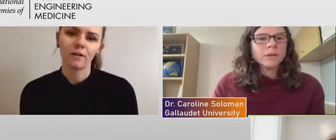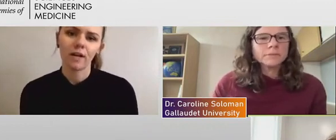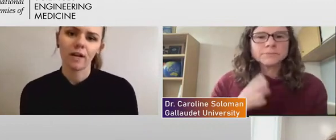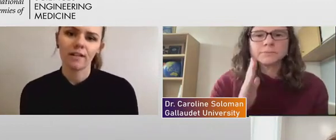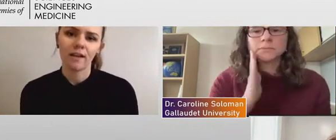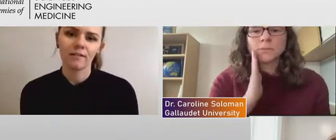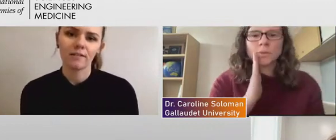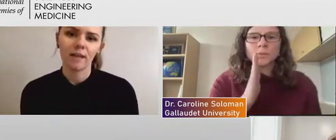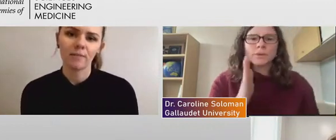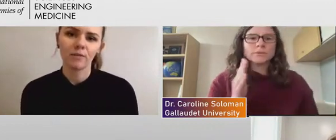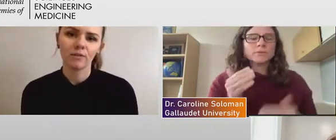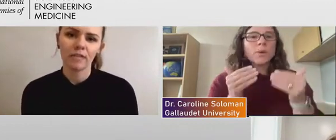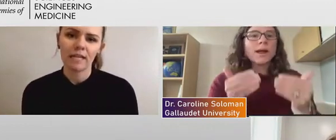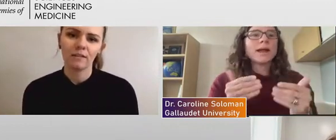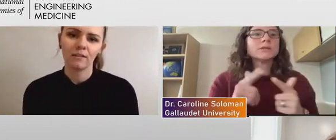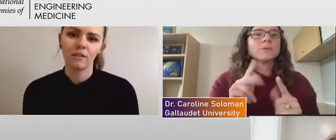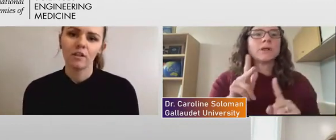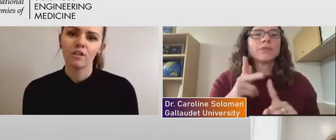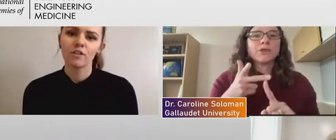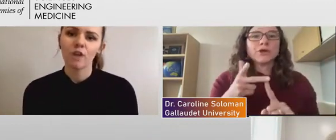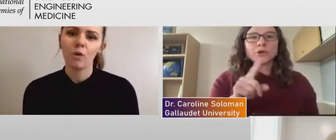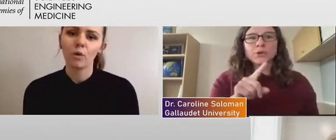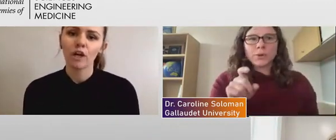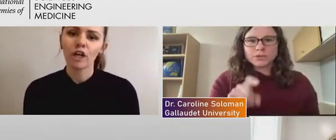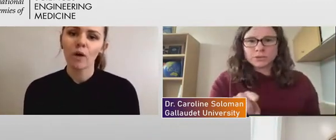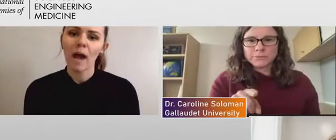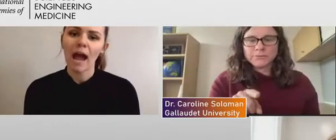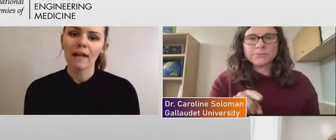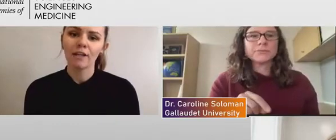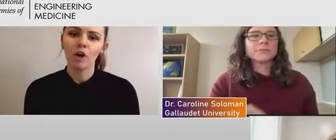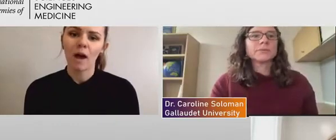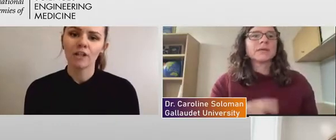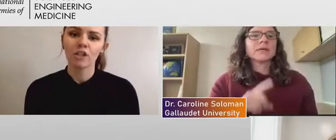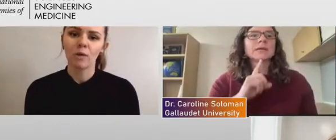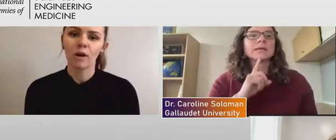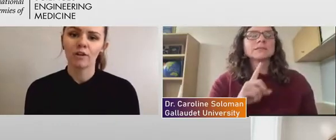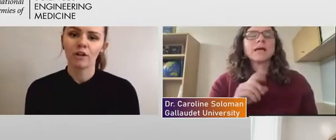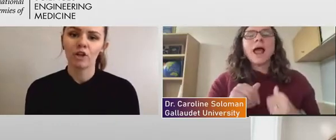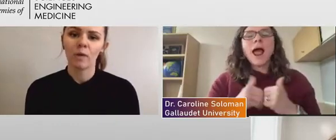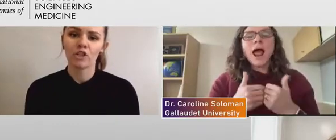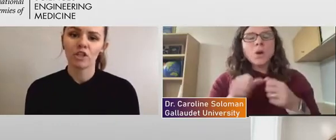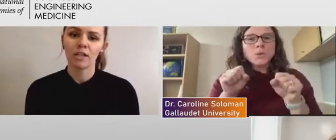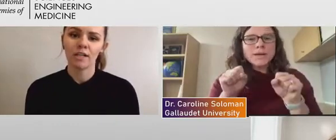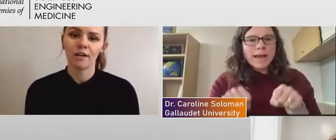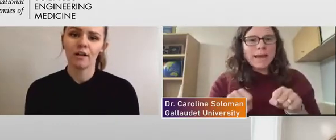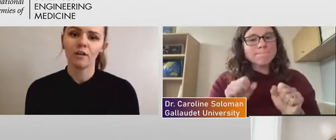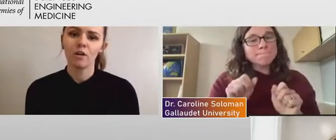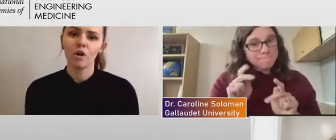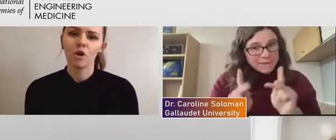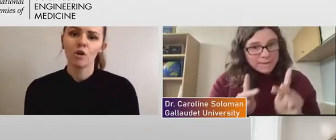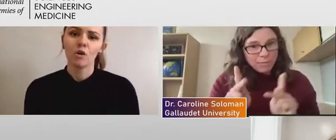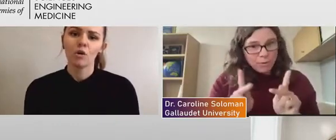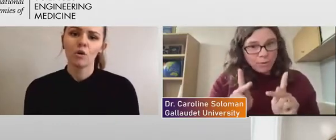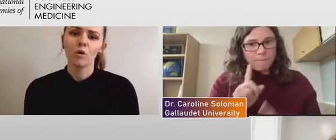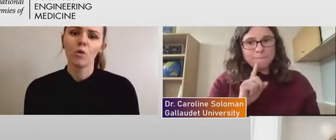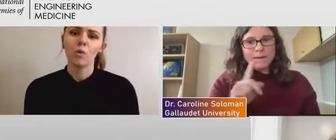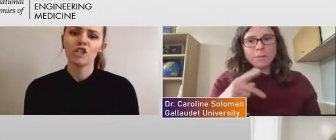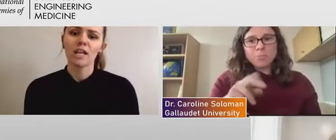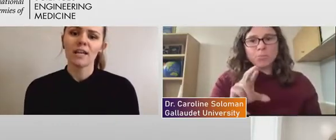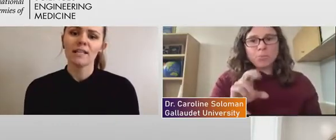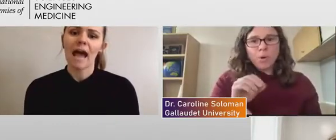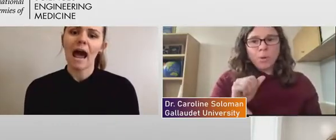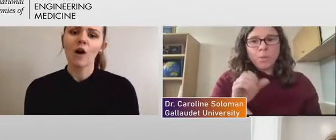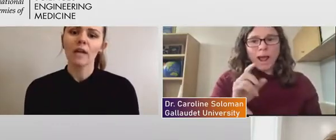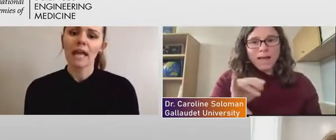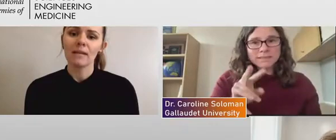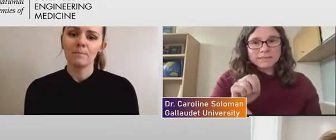All right. Yes, absolutely. So we're going to go ahead and go on to our third question here, which